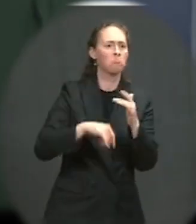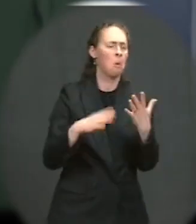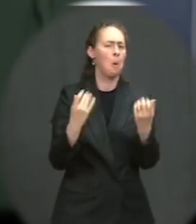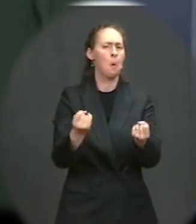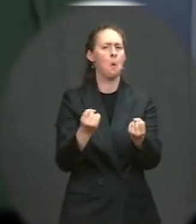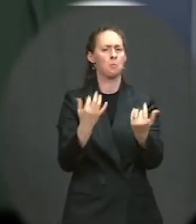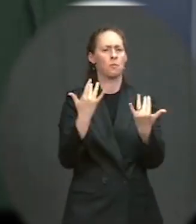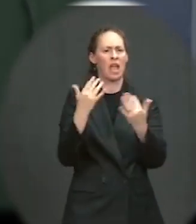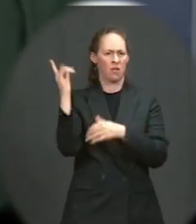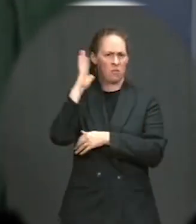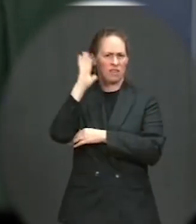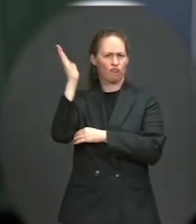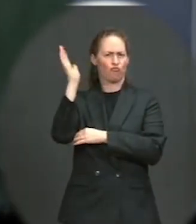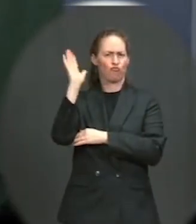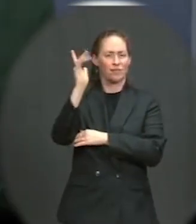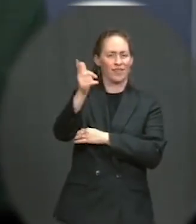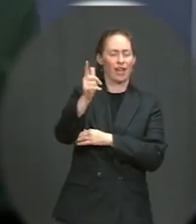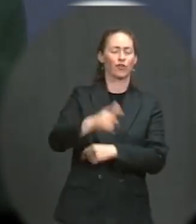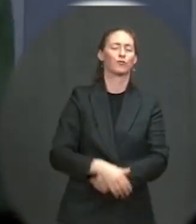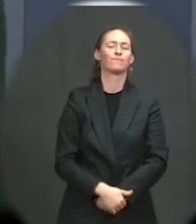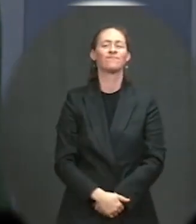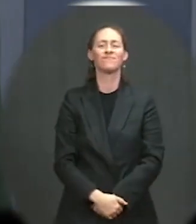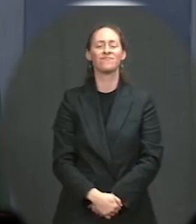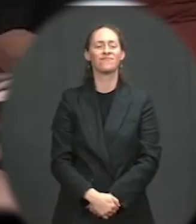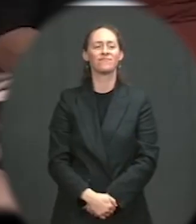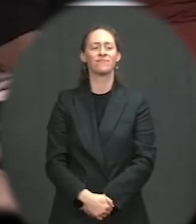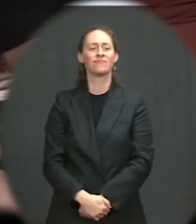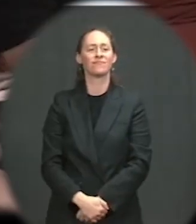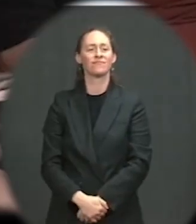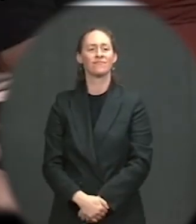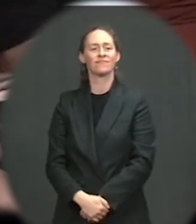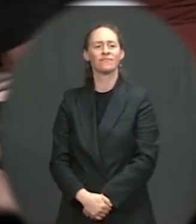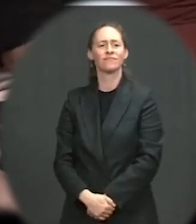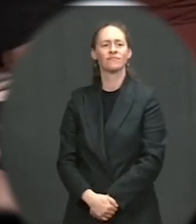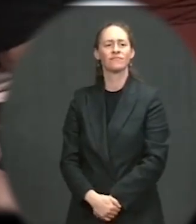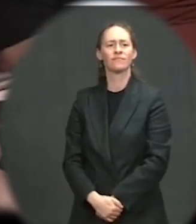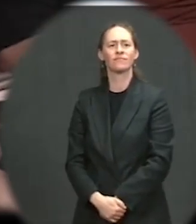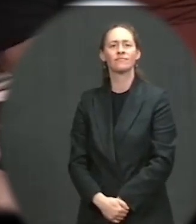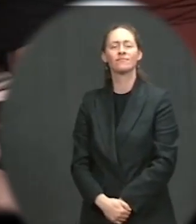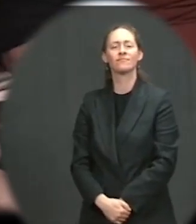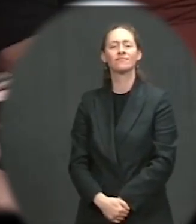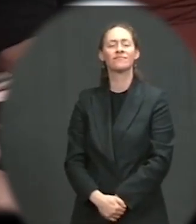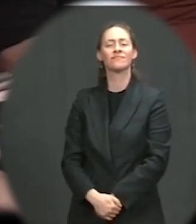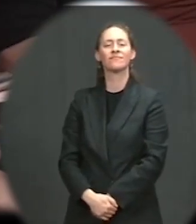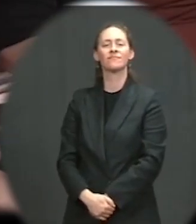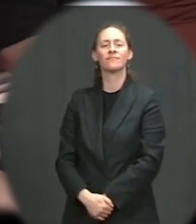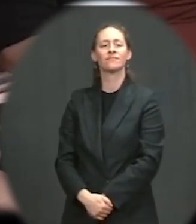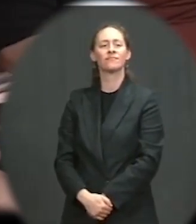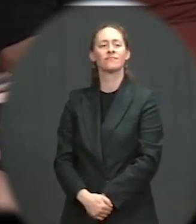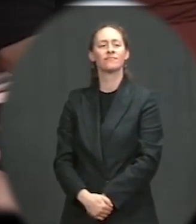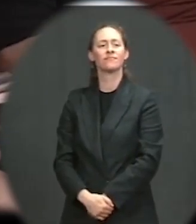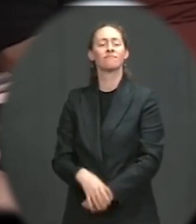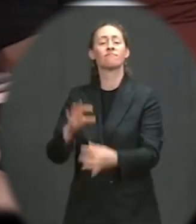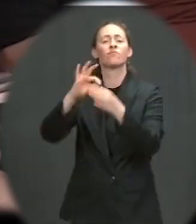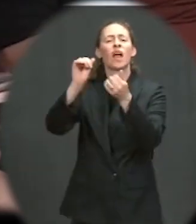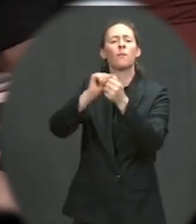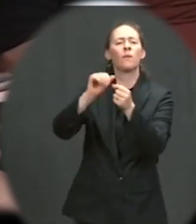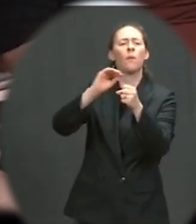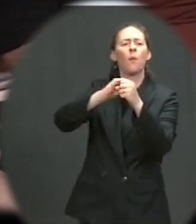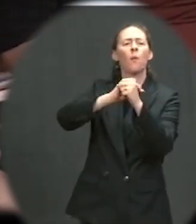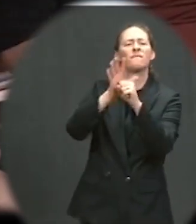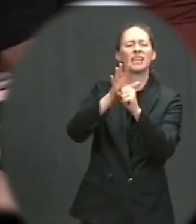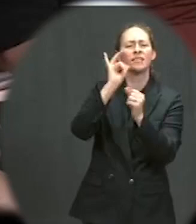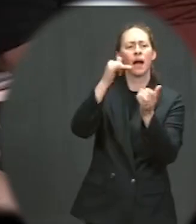afternoon. And just one more question on how the funding for all of this works. You're allowing state and local governments to reallocate some of the COVID-19 relief funds to hire more